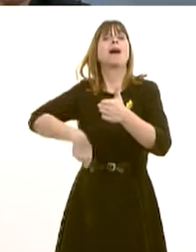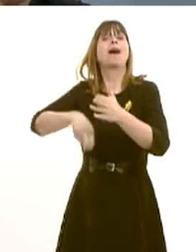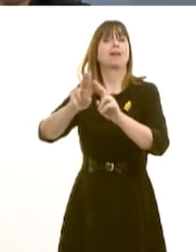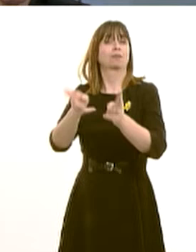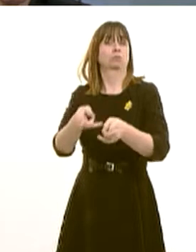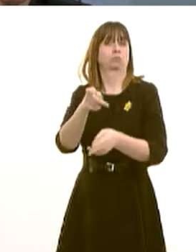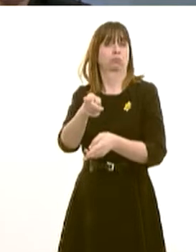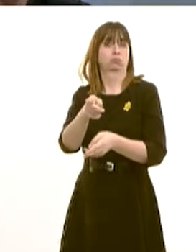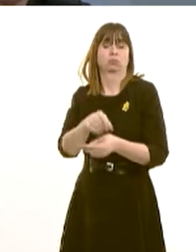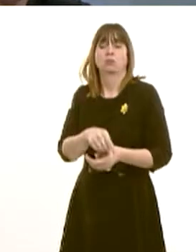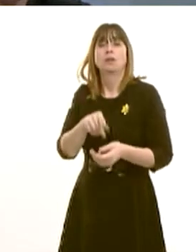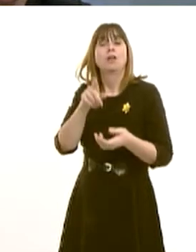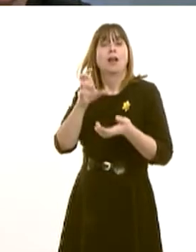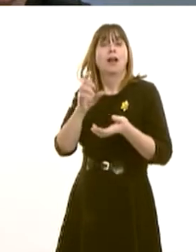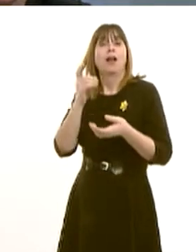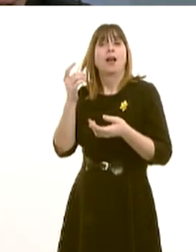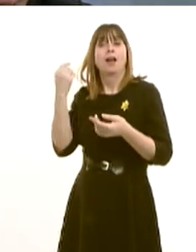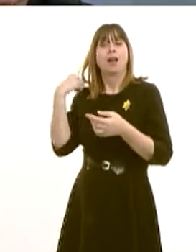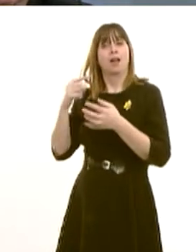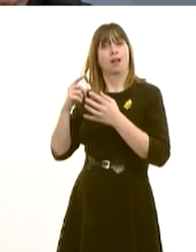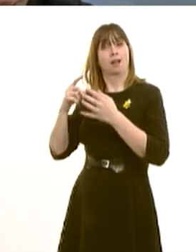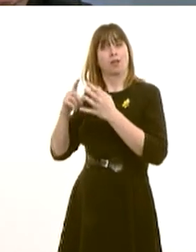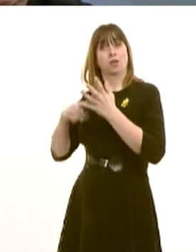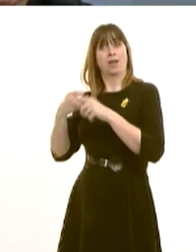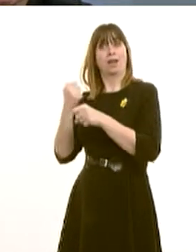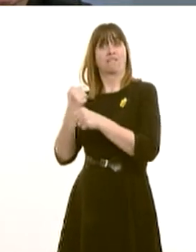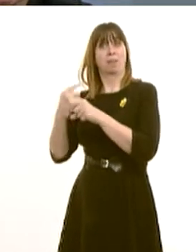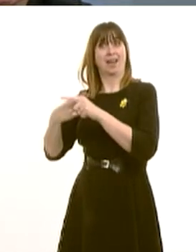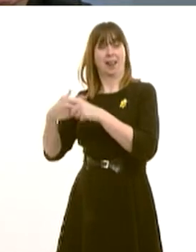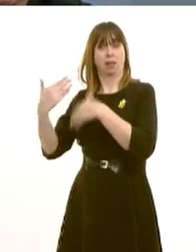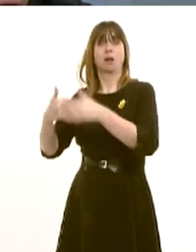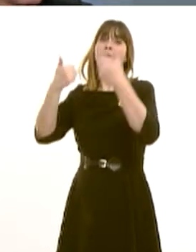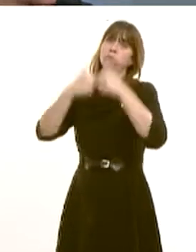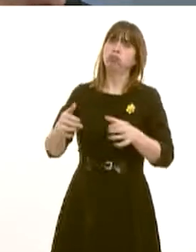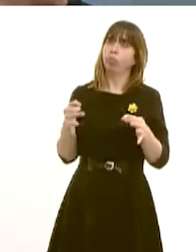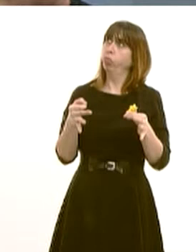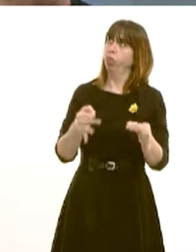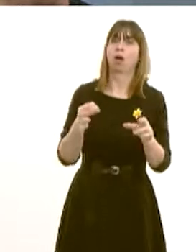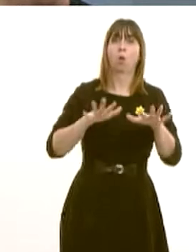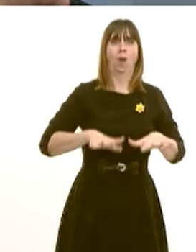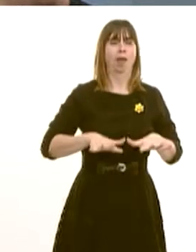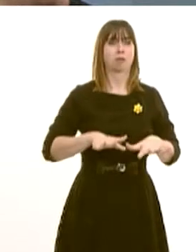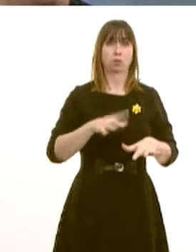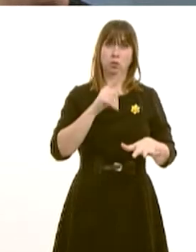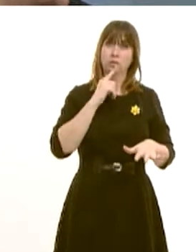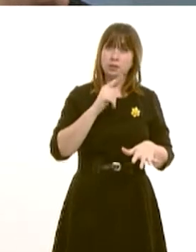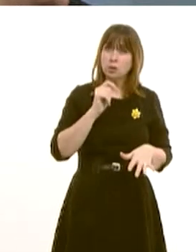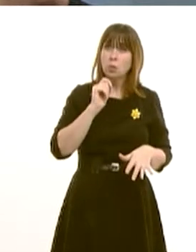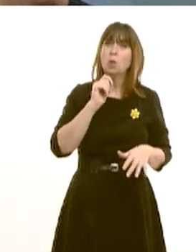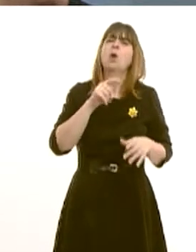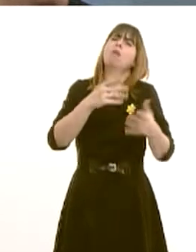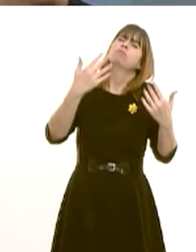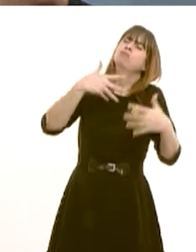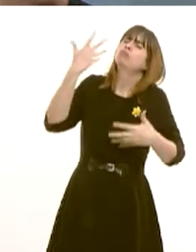18 months after the UK government brought forward in England, actually brought into Wales. And you talked of this would give a leg up